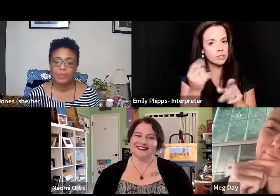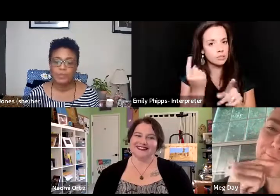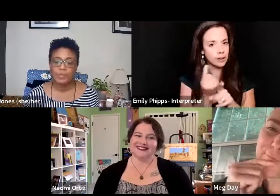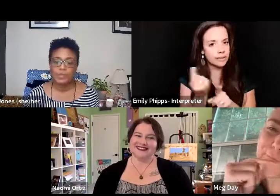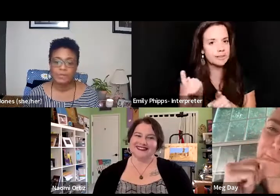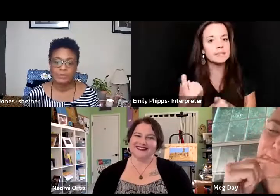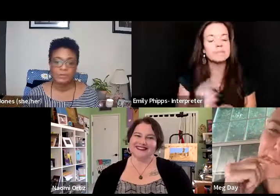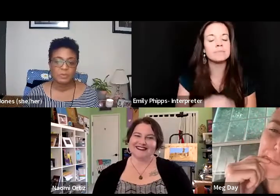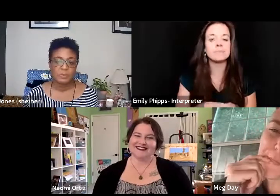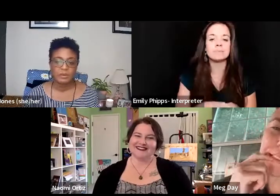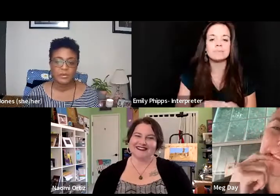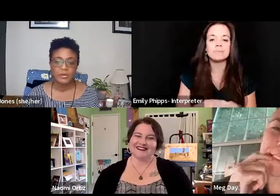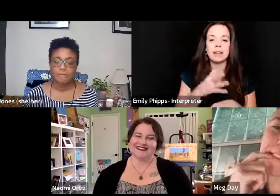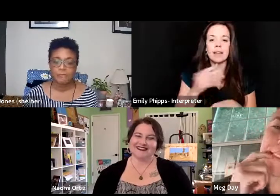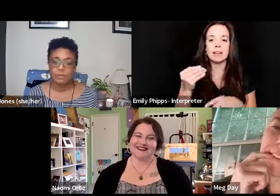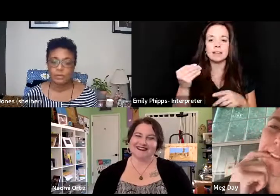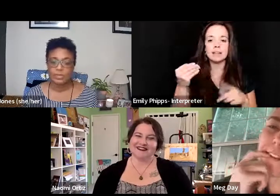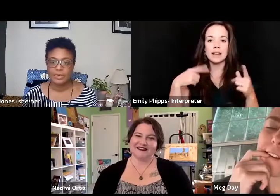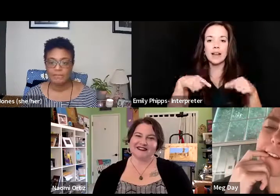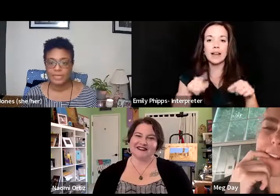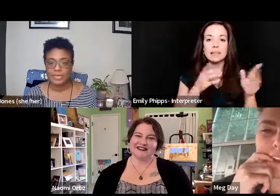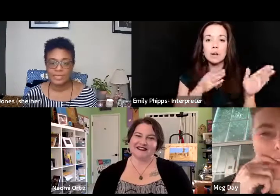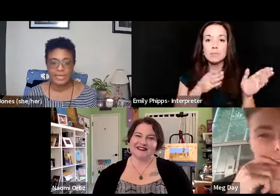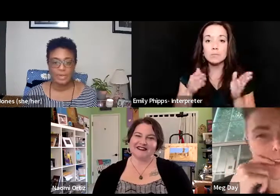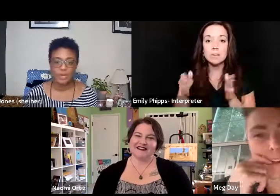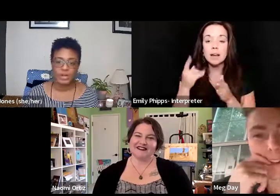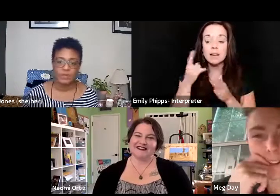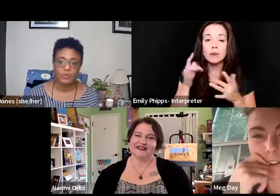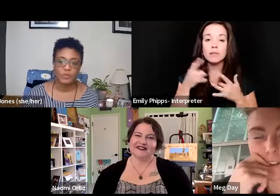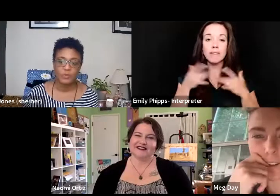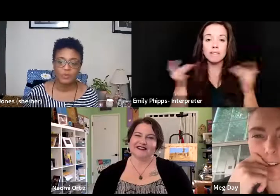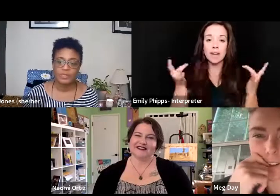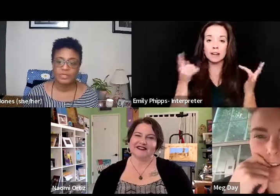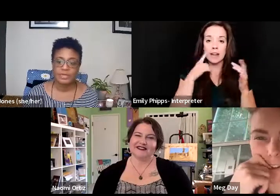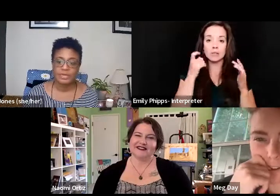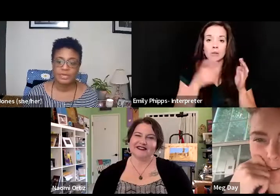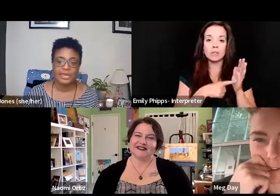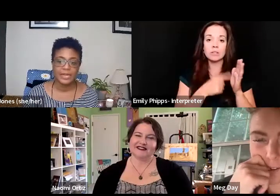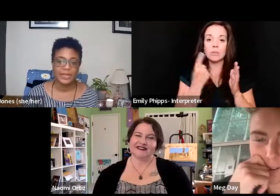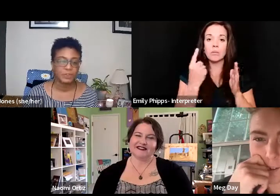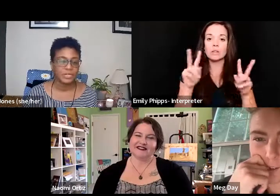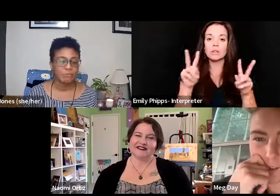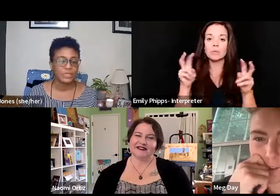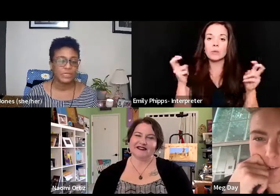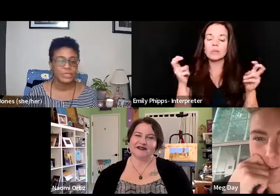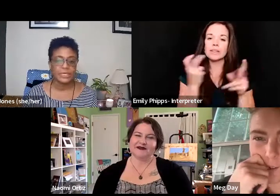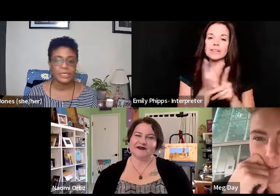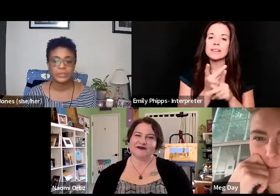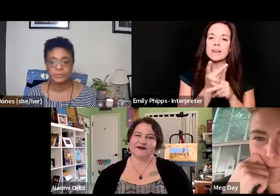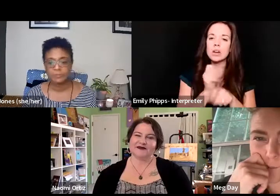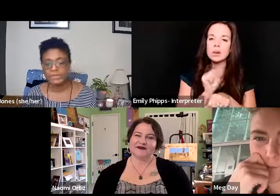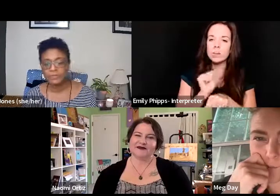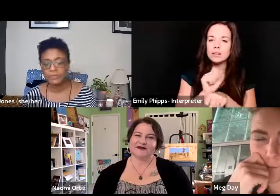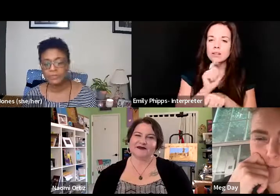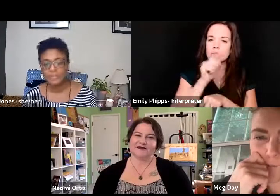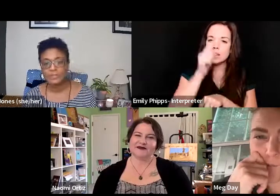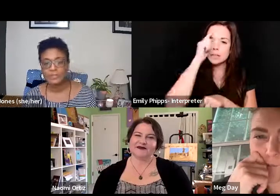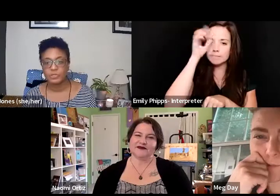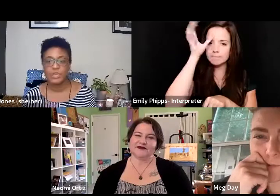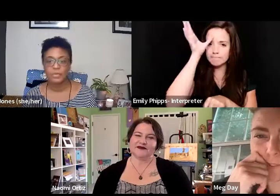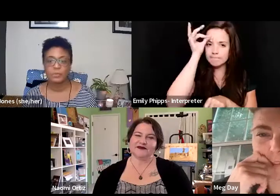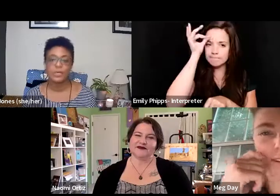captioned as I was preparing for the event. came across one of the quotes and care work that really lingered with me,